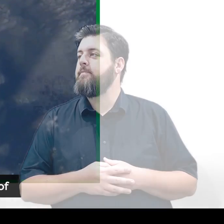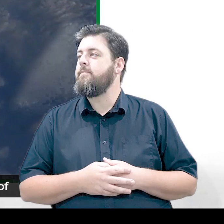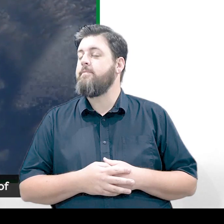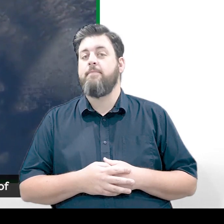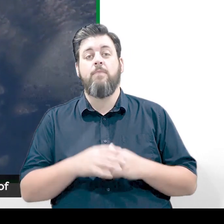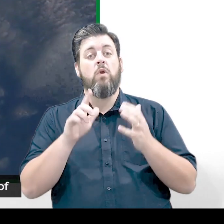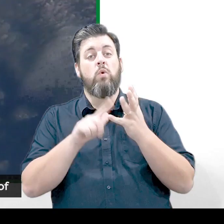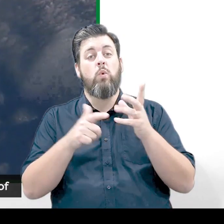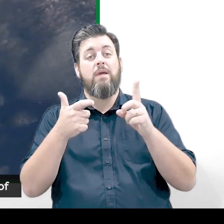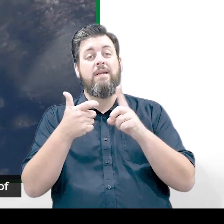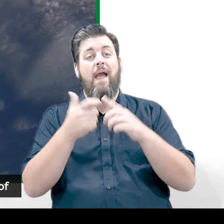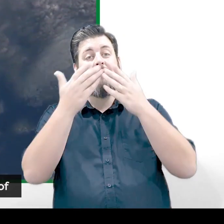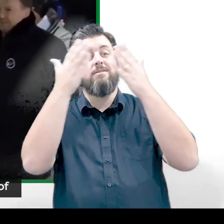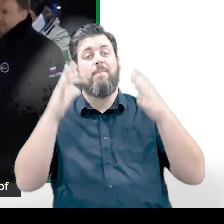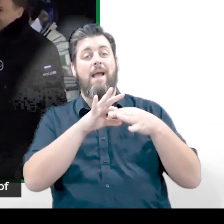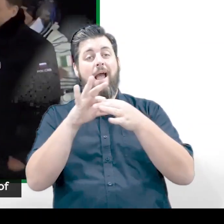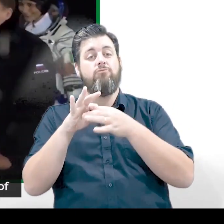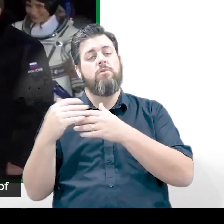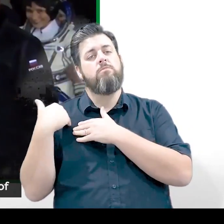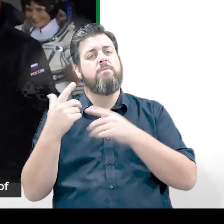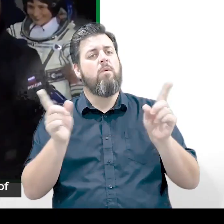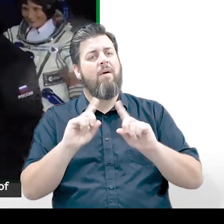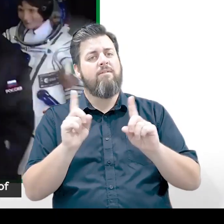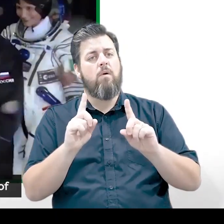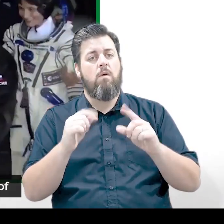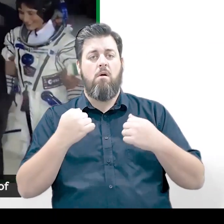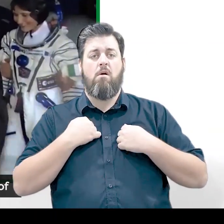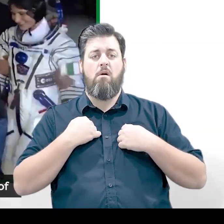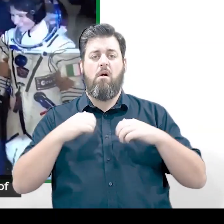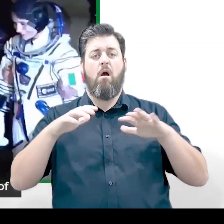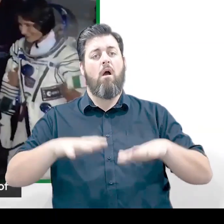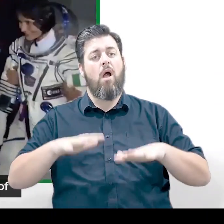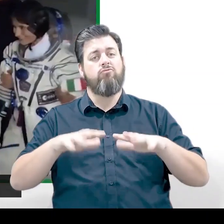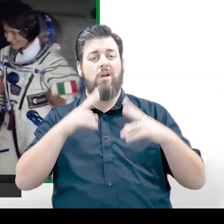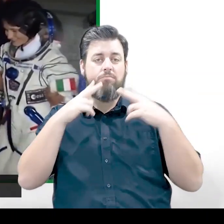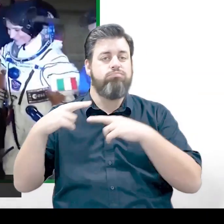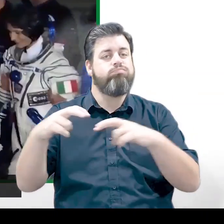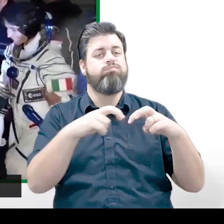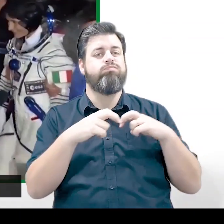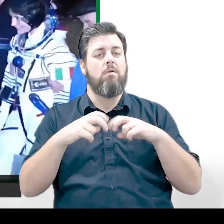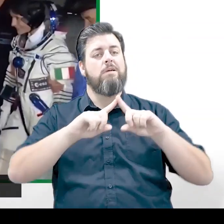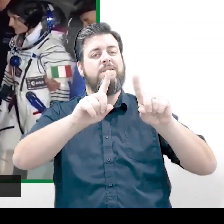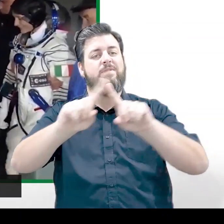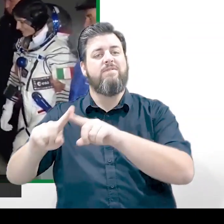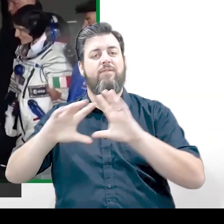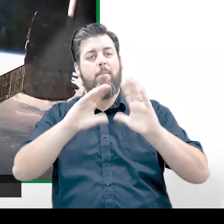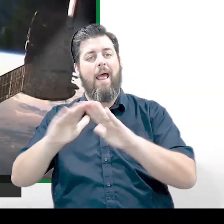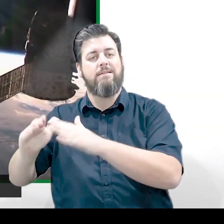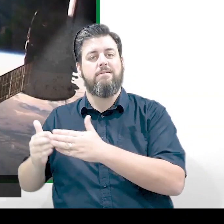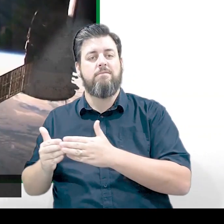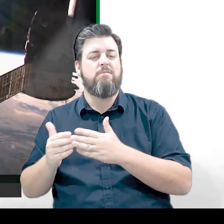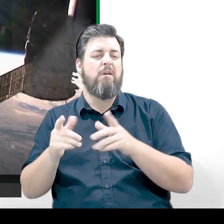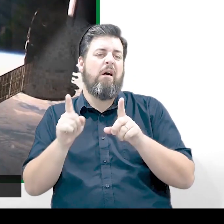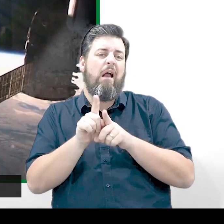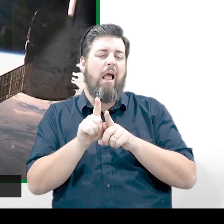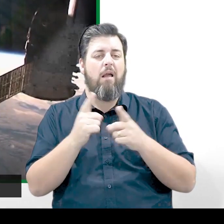The UK Space Agency is responsible for all our country's exploration of the worlds beyond our own, be it